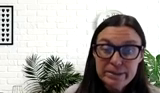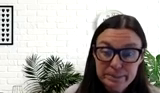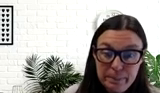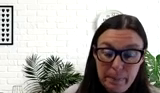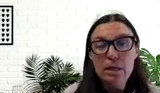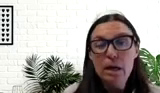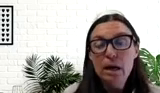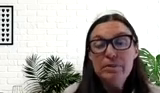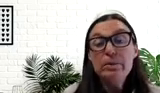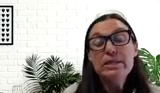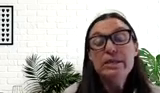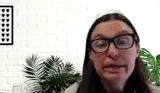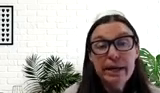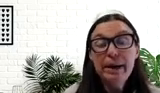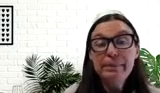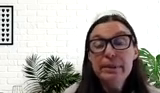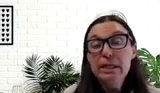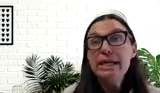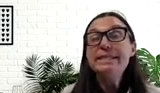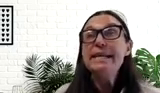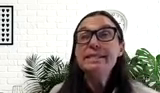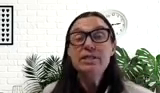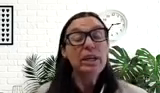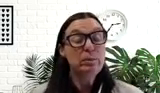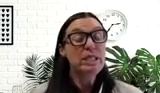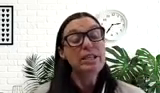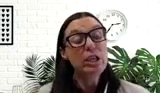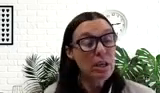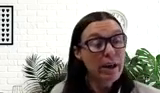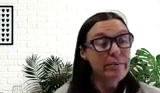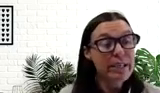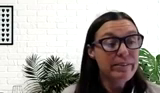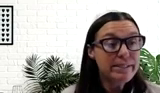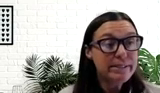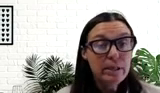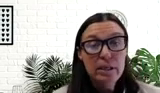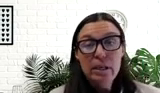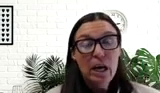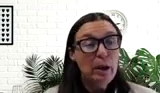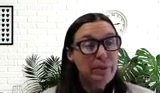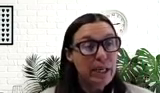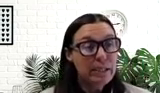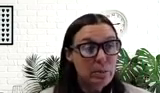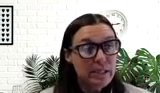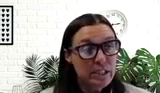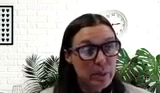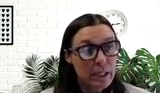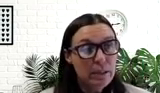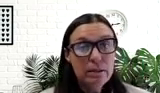Blacks. There was extensive documentation of the events. The